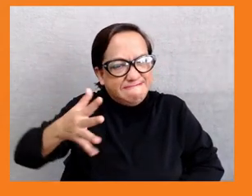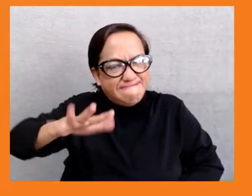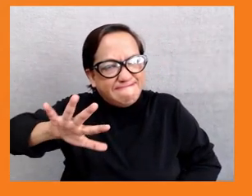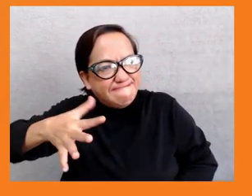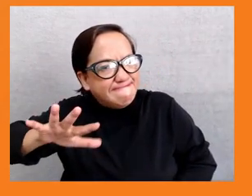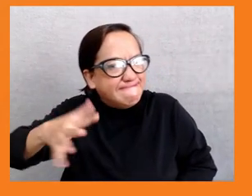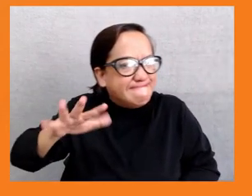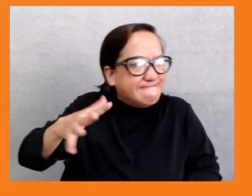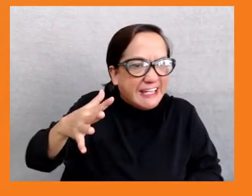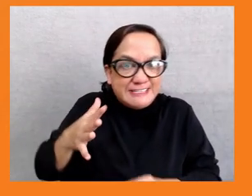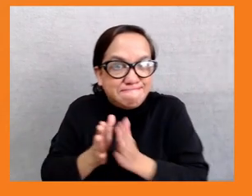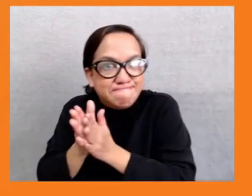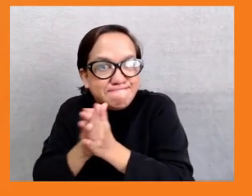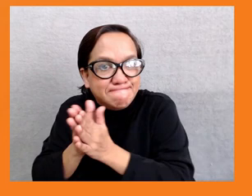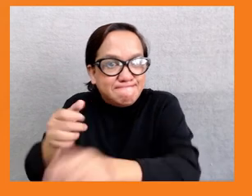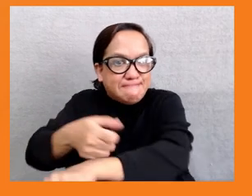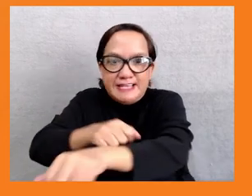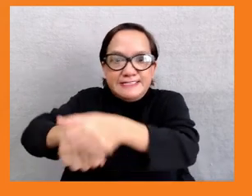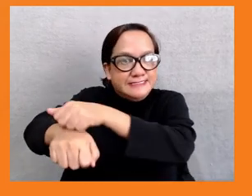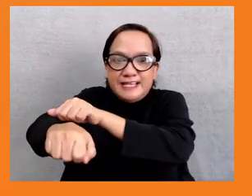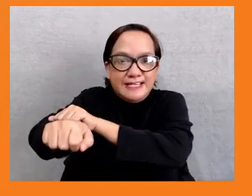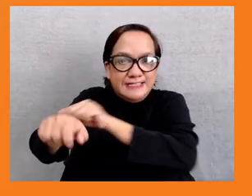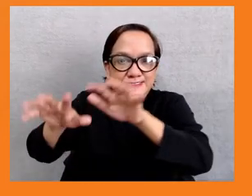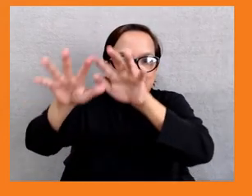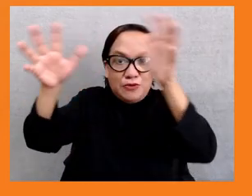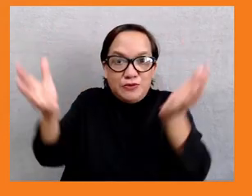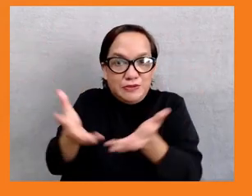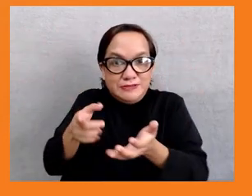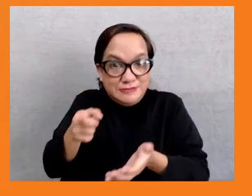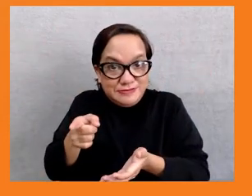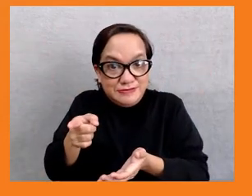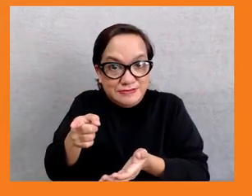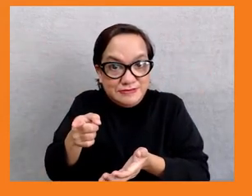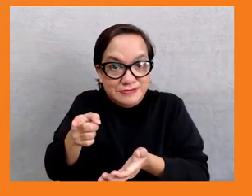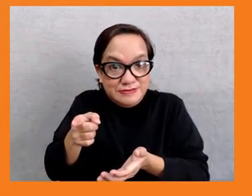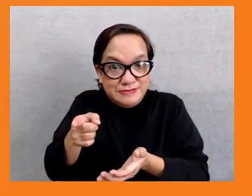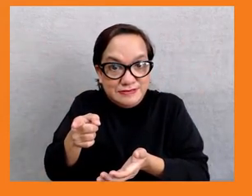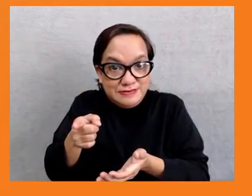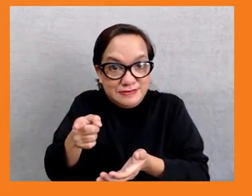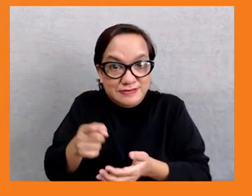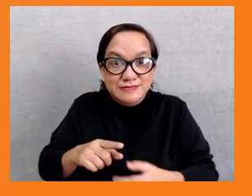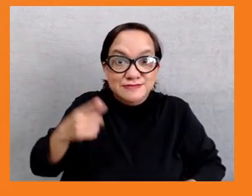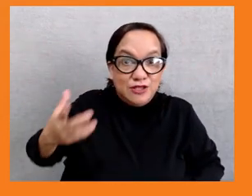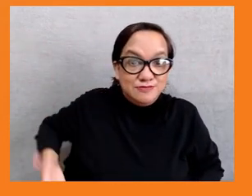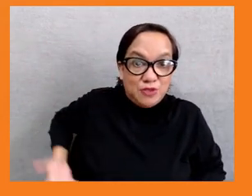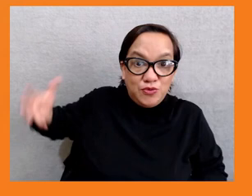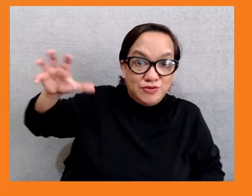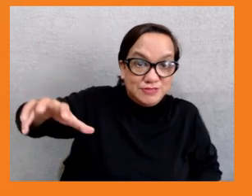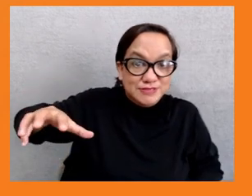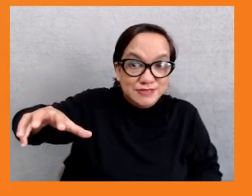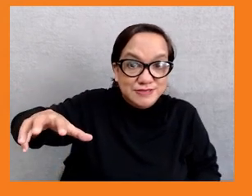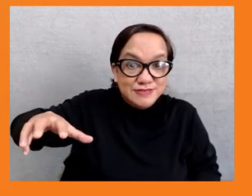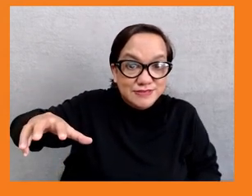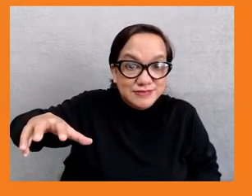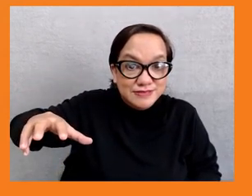regions. And that Bhutan and Laos came out worst on their anti-inequality policies, whereas the OECD Asian countries